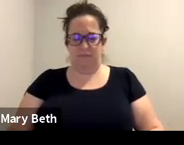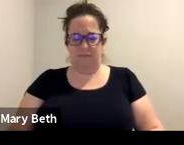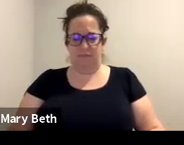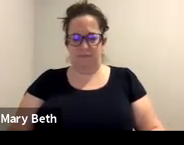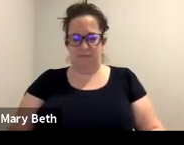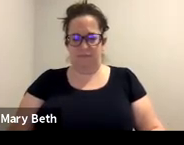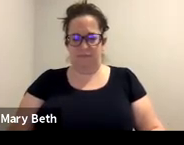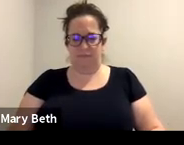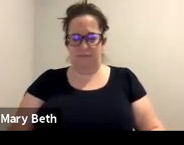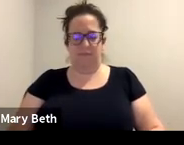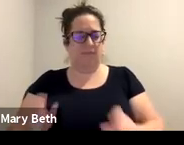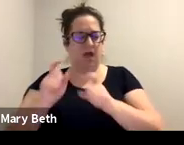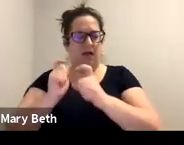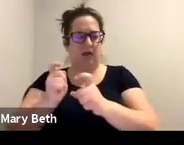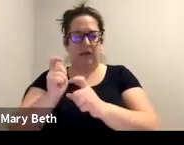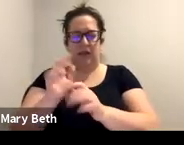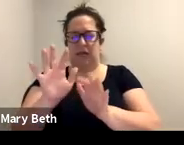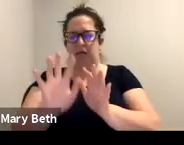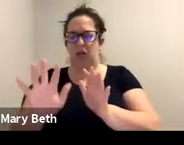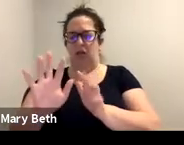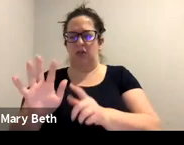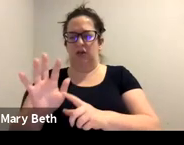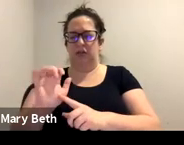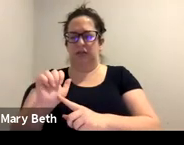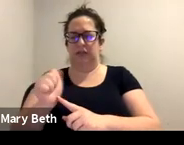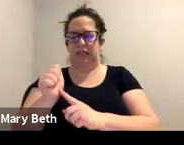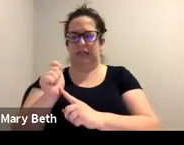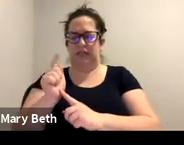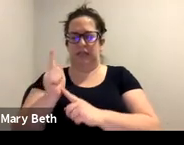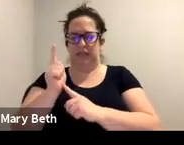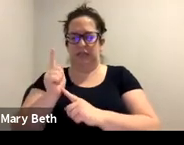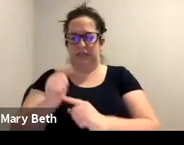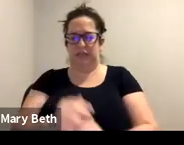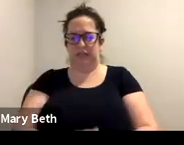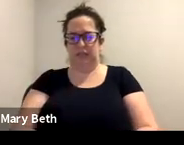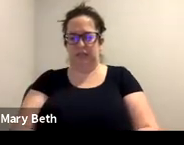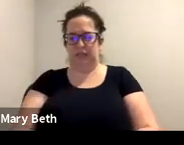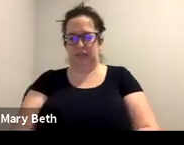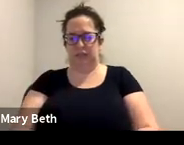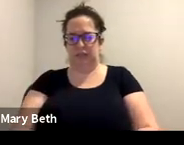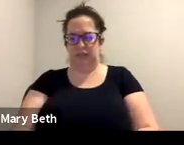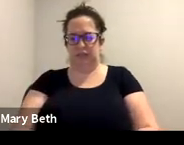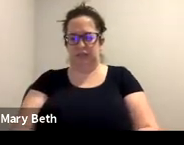I'll give it like another 10 seconds just in case anybody is writing. Um,